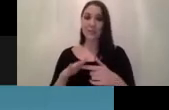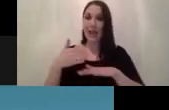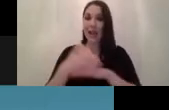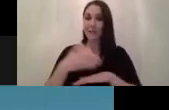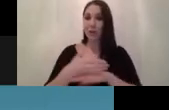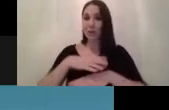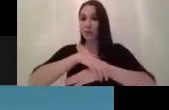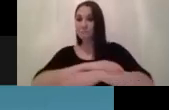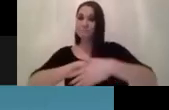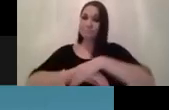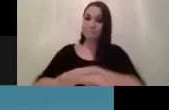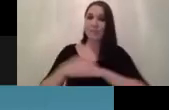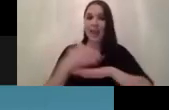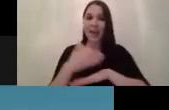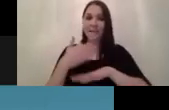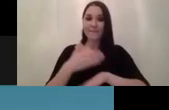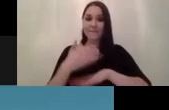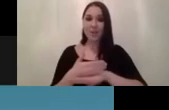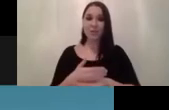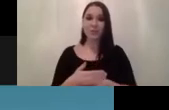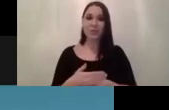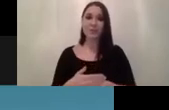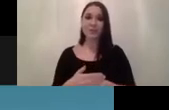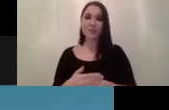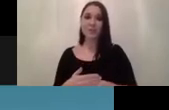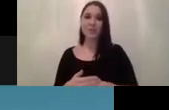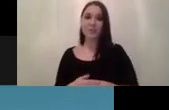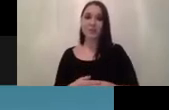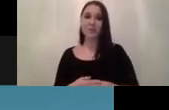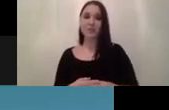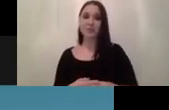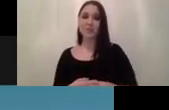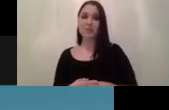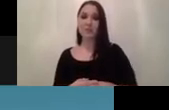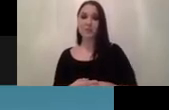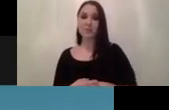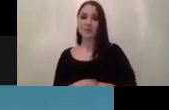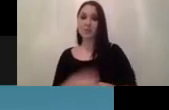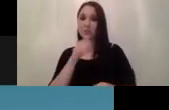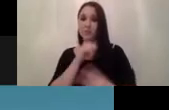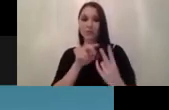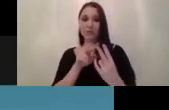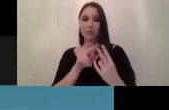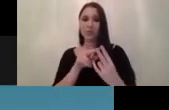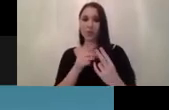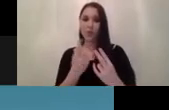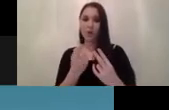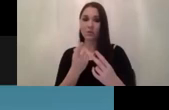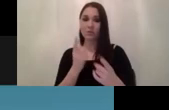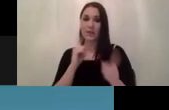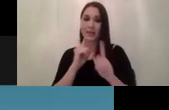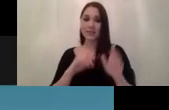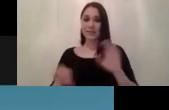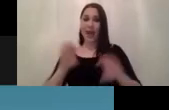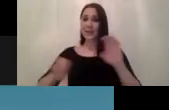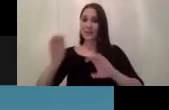derive this effort by i think using the two data one data scientists and the data engineer and you have to